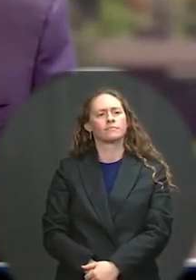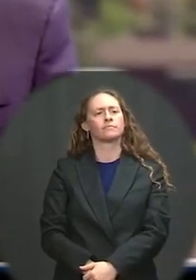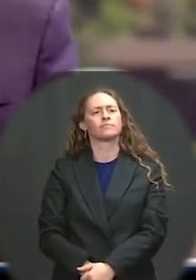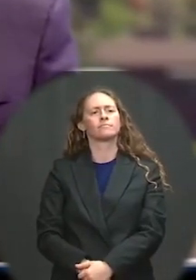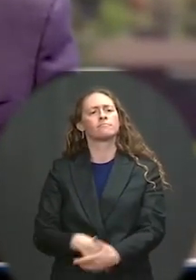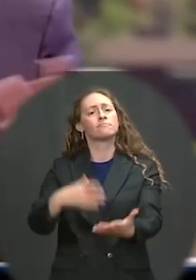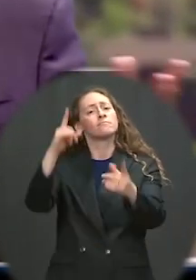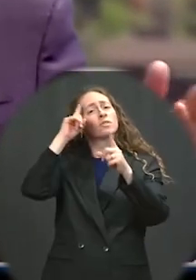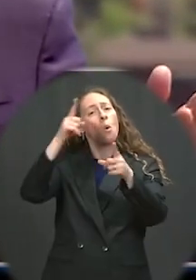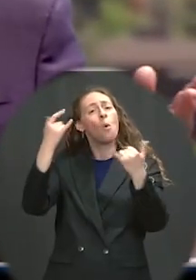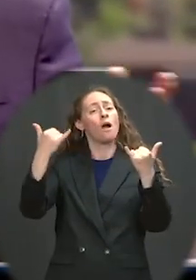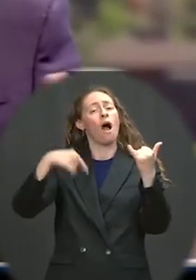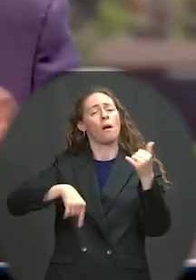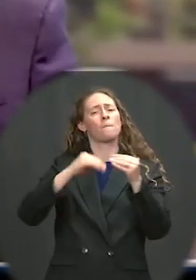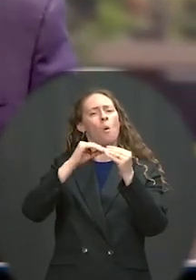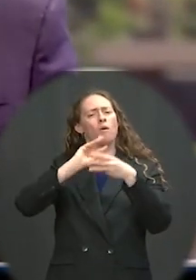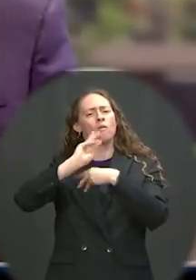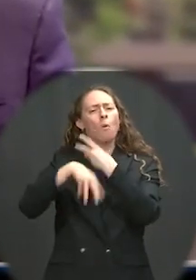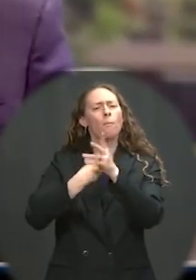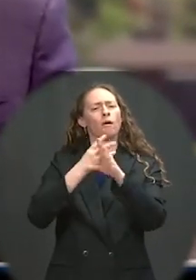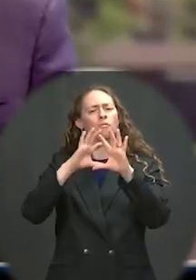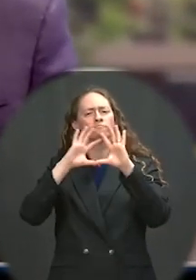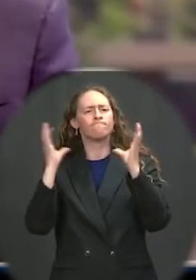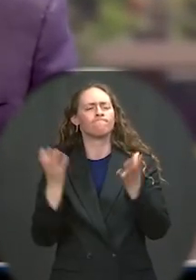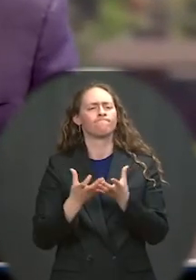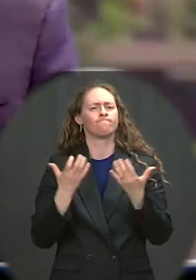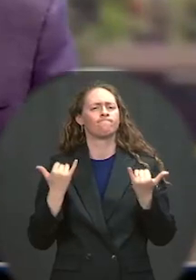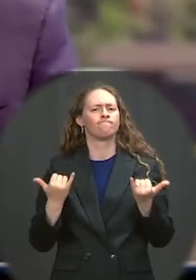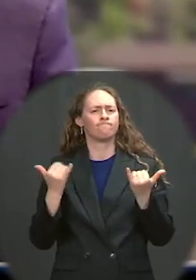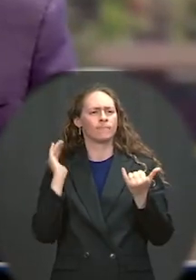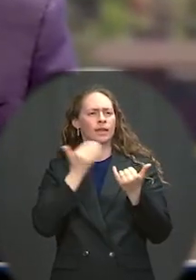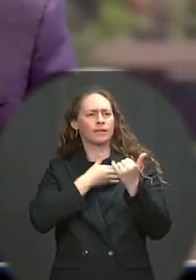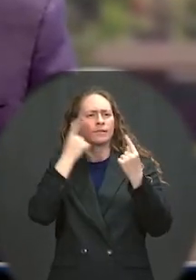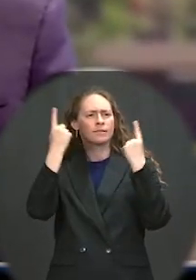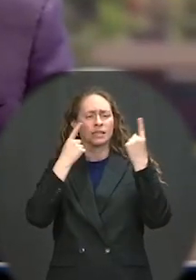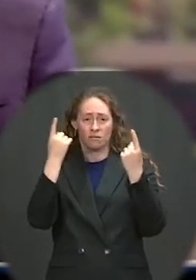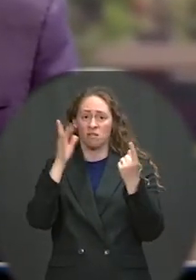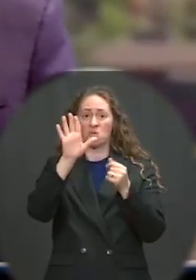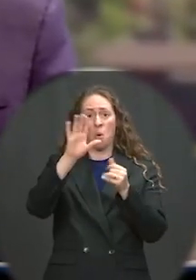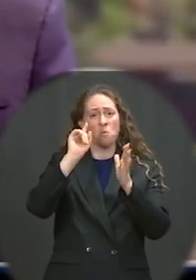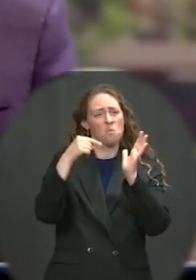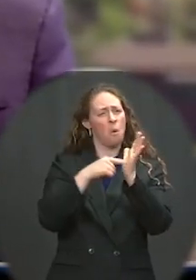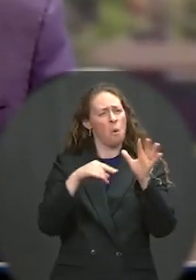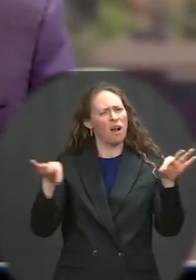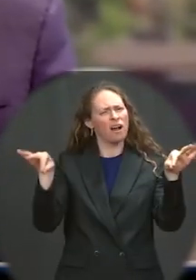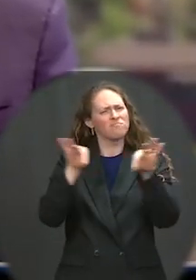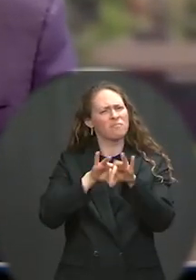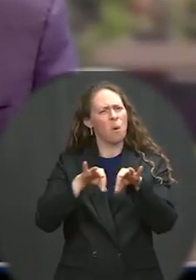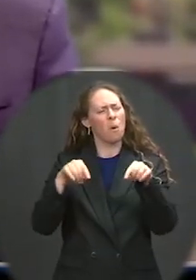You have an essential role in our efforts to ensure a free and open Indo-Pacific.